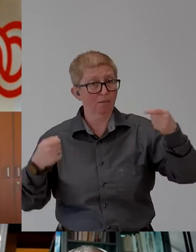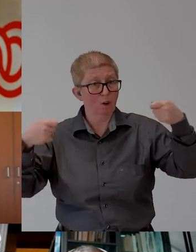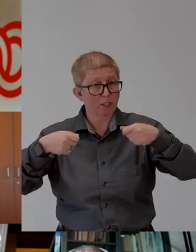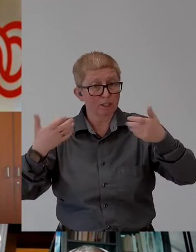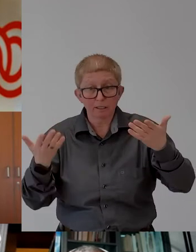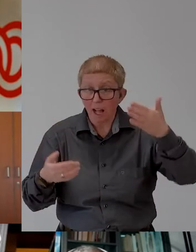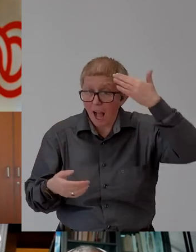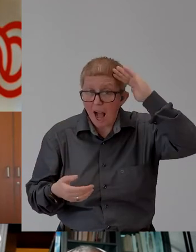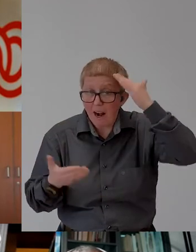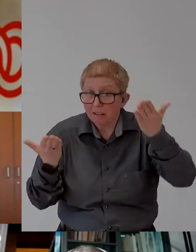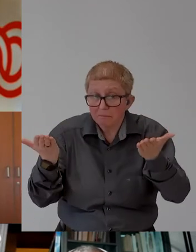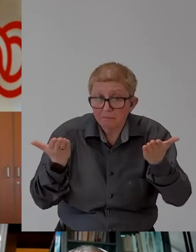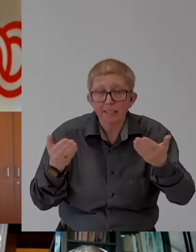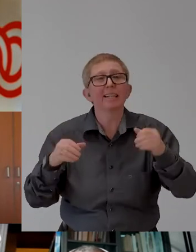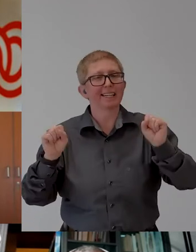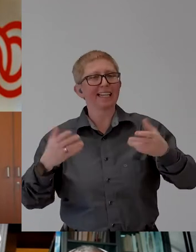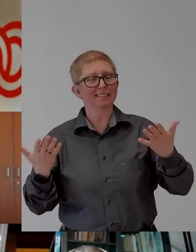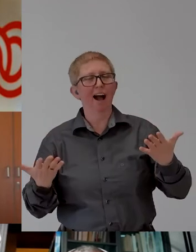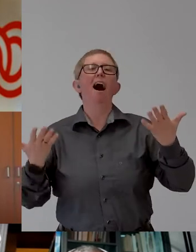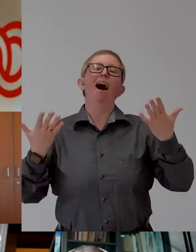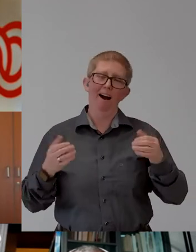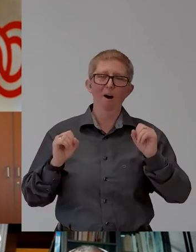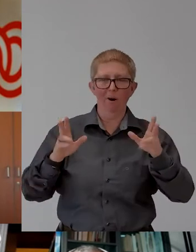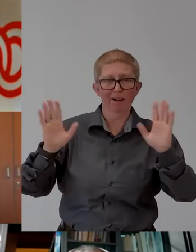Hello. hear you now. Okay. Thank you. Go ahead.